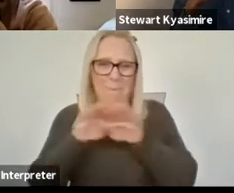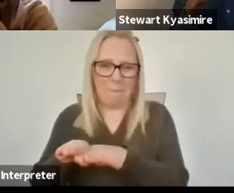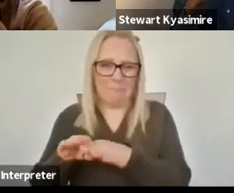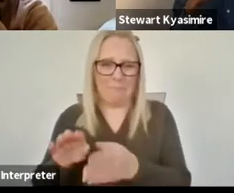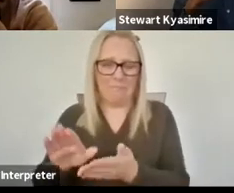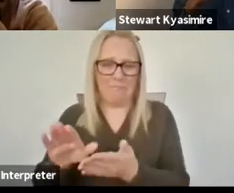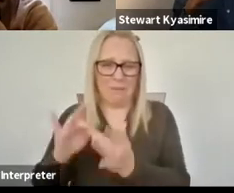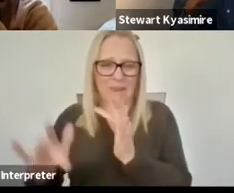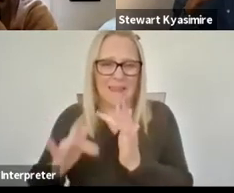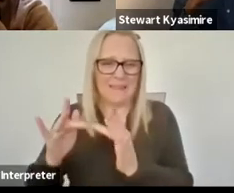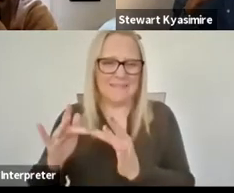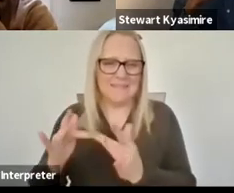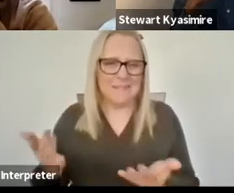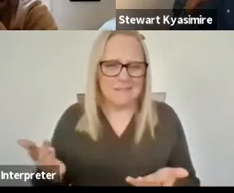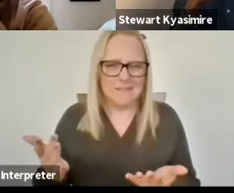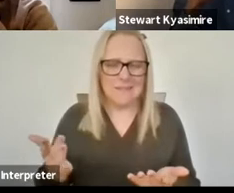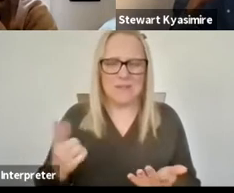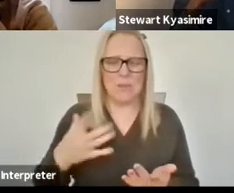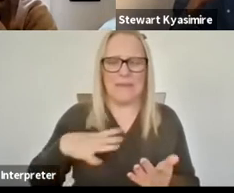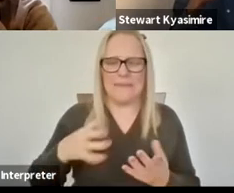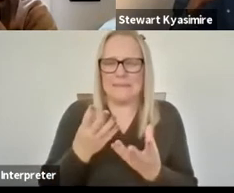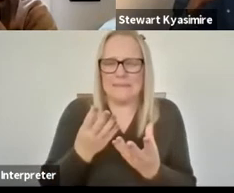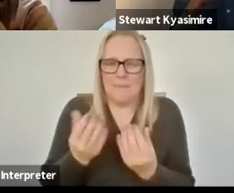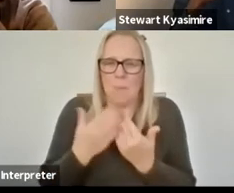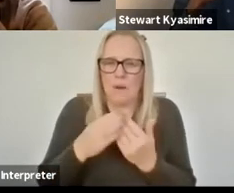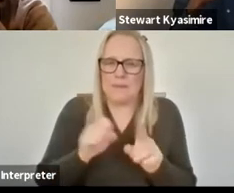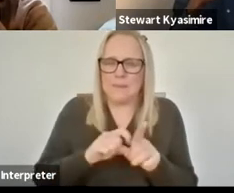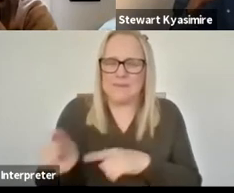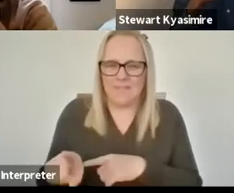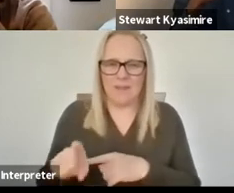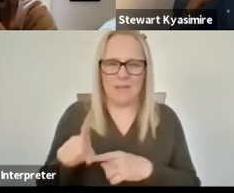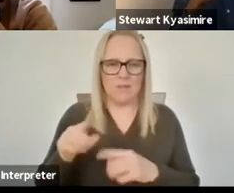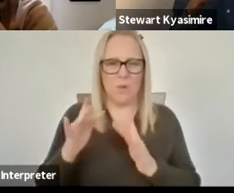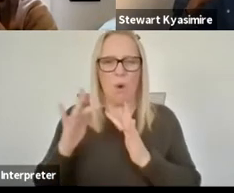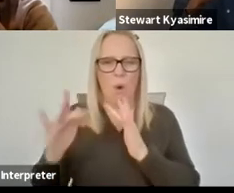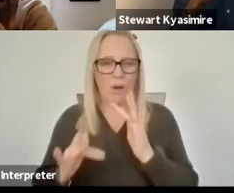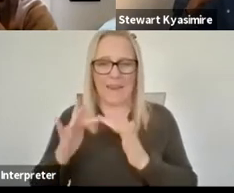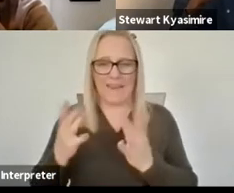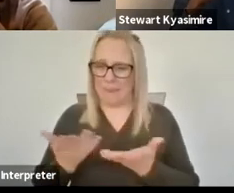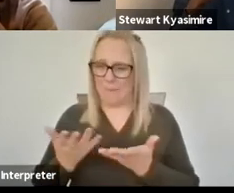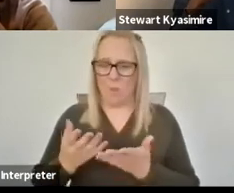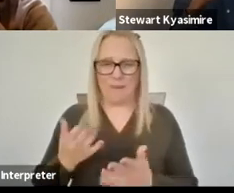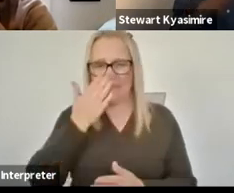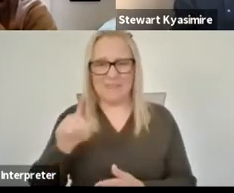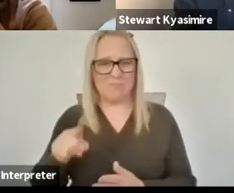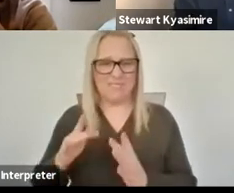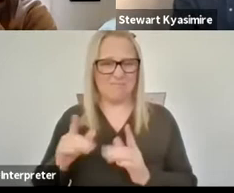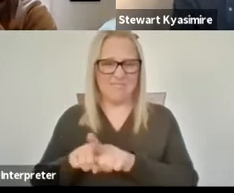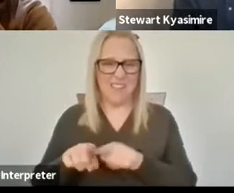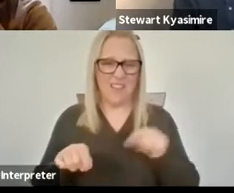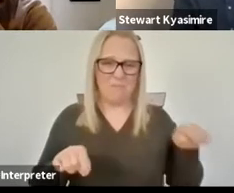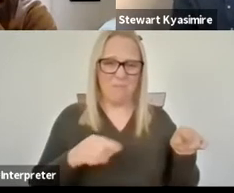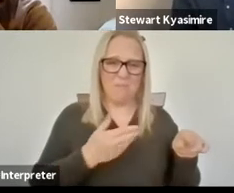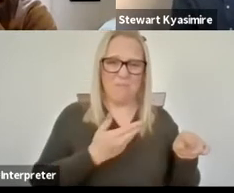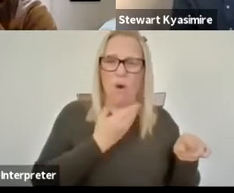that are more specific so most of the things that i've seen online are versions of what would be offline sort of in an online world i've seen i've seen very few